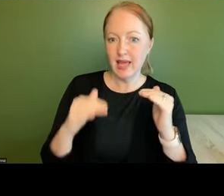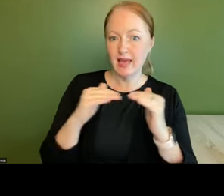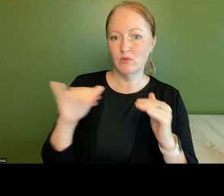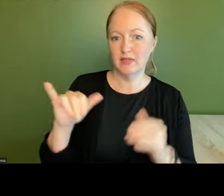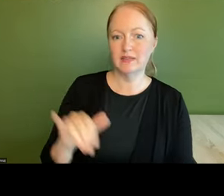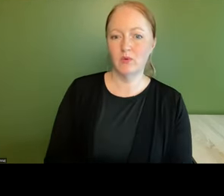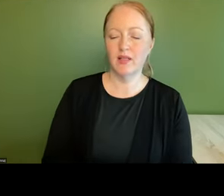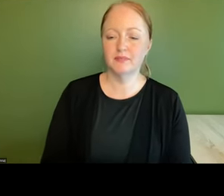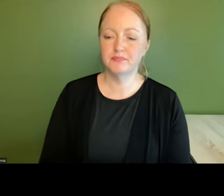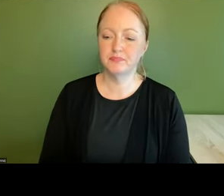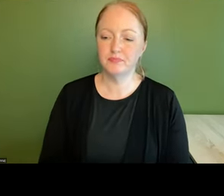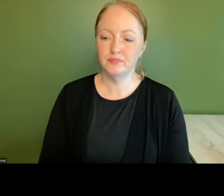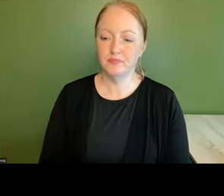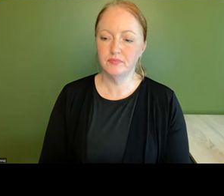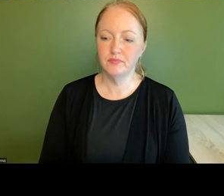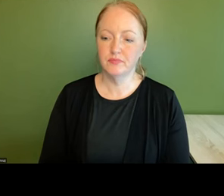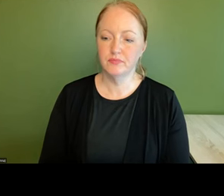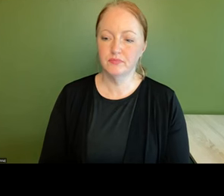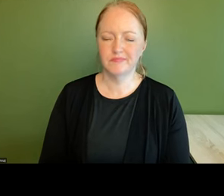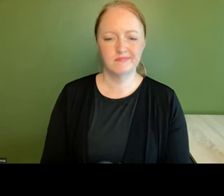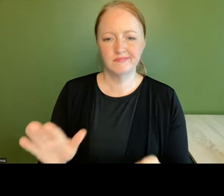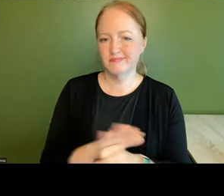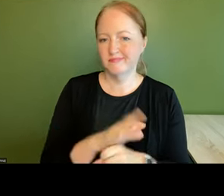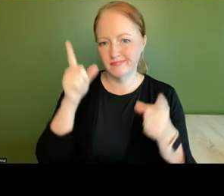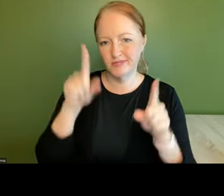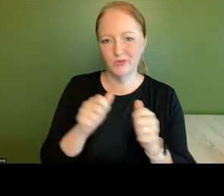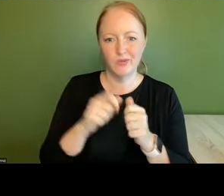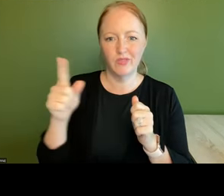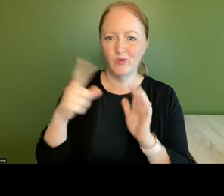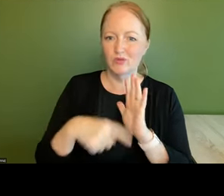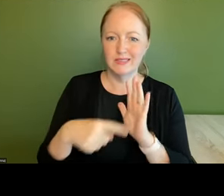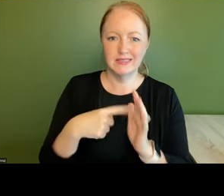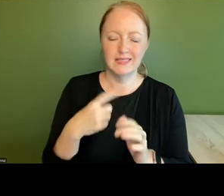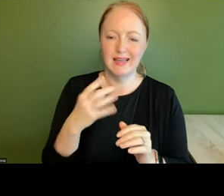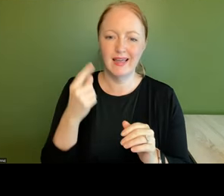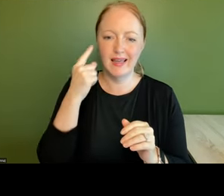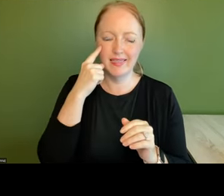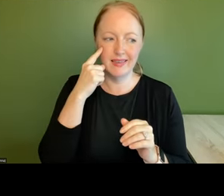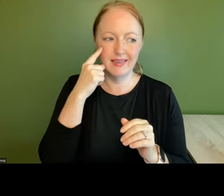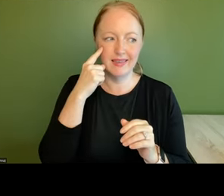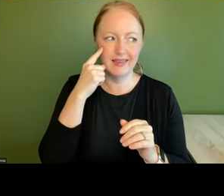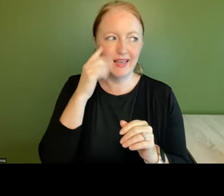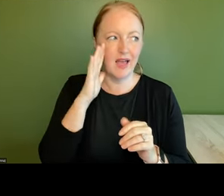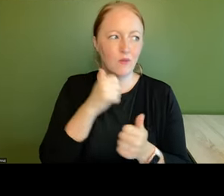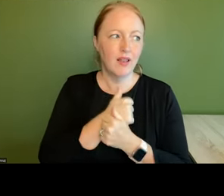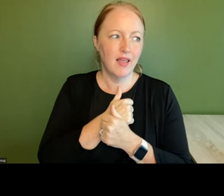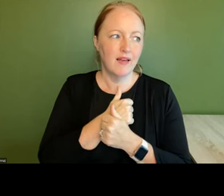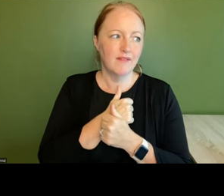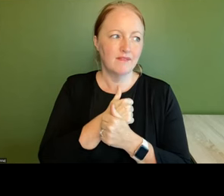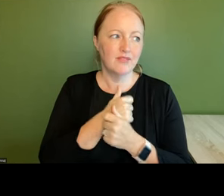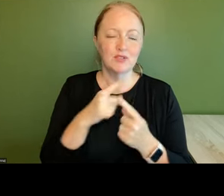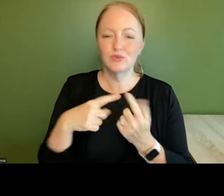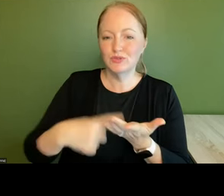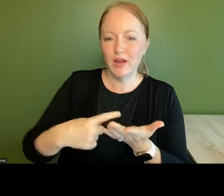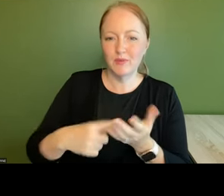well so you know totally agree with that critique and um i think you know i would love to um talk with